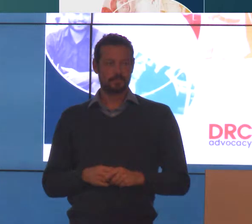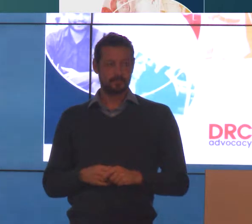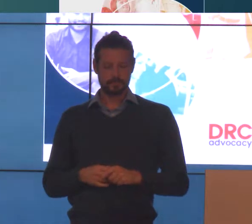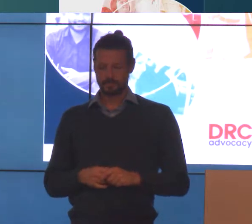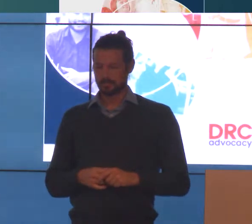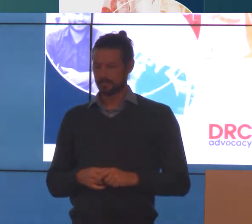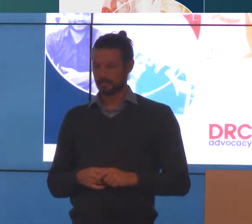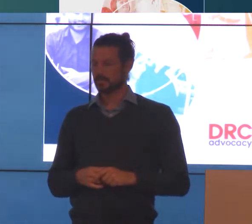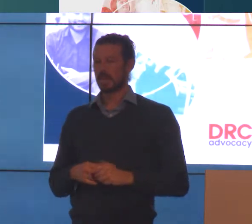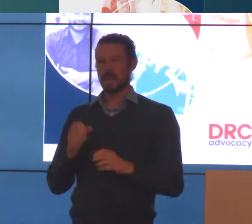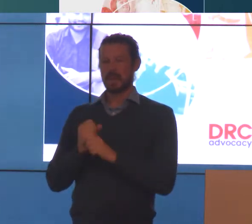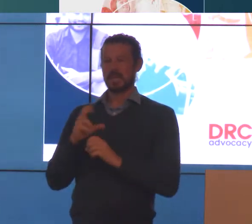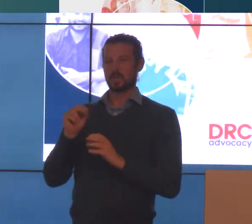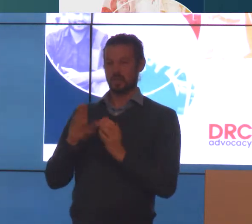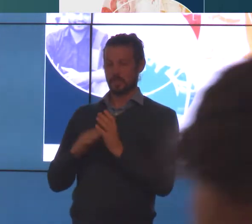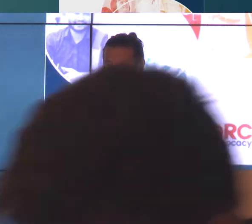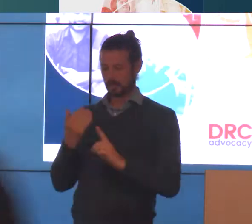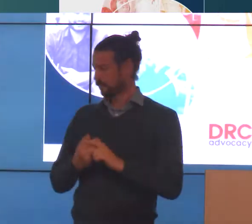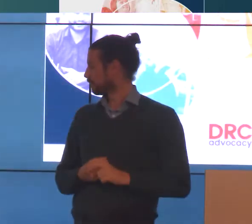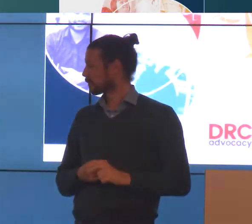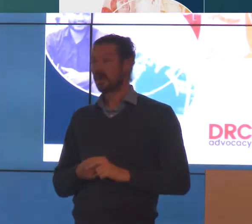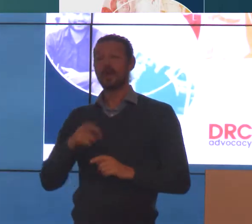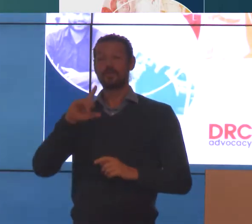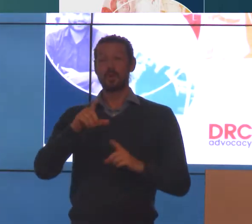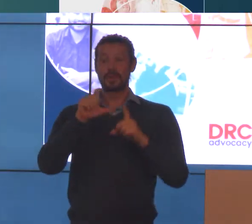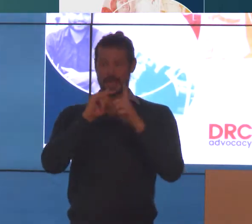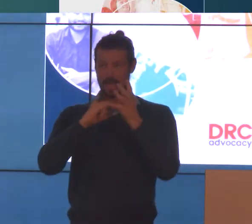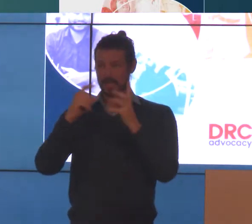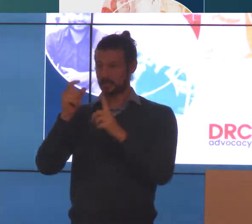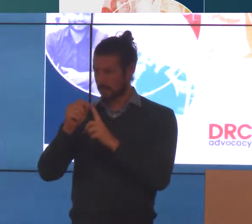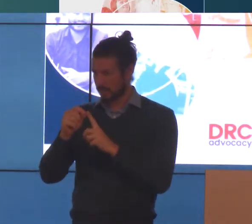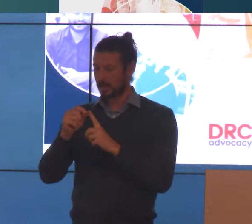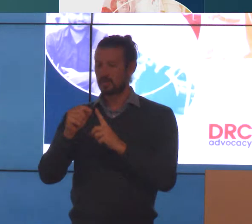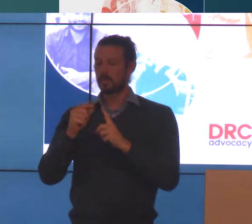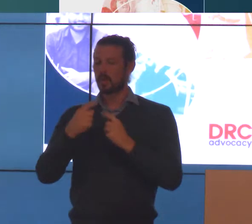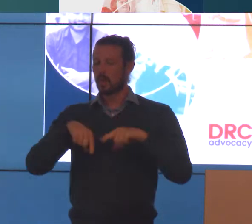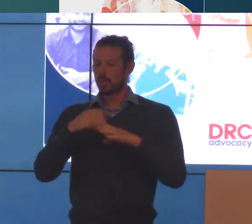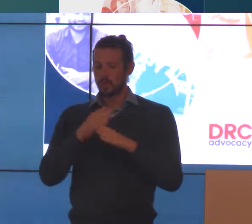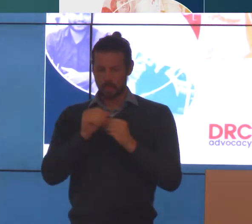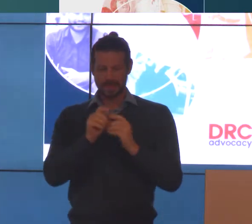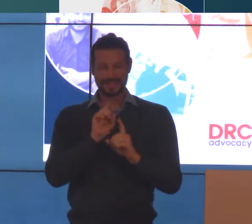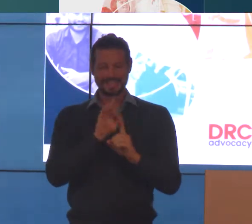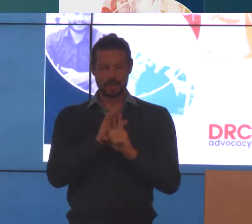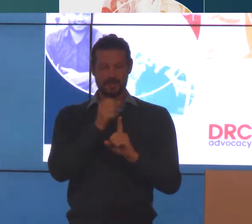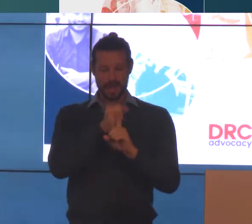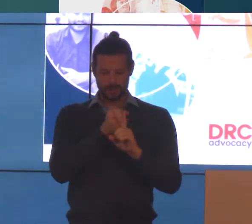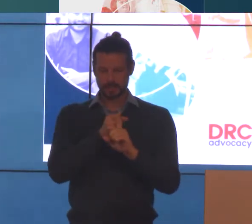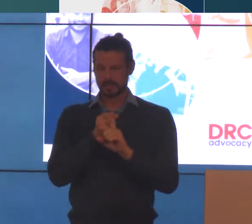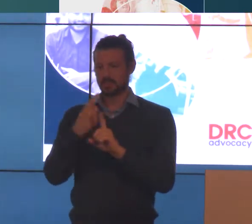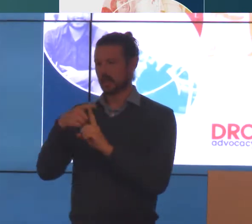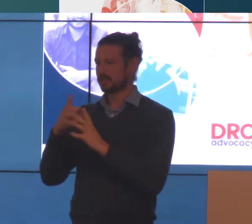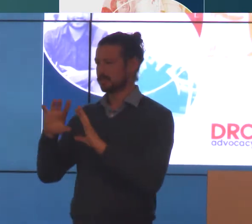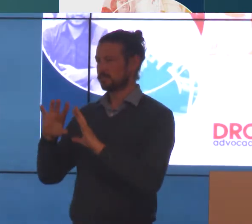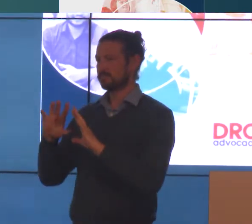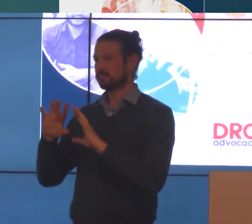For the purposes of the DSP and Me project, we worked with the self-advocacy and individual advocacy spheres in